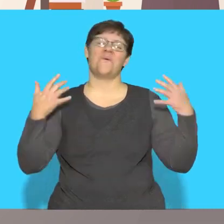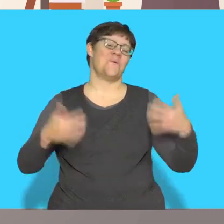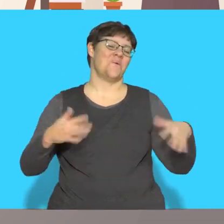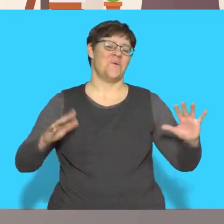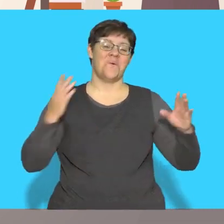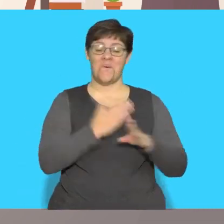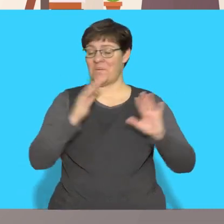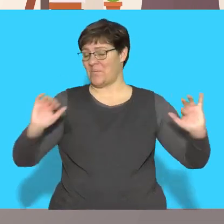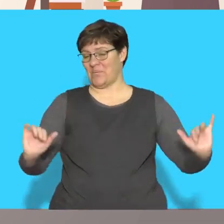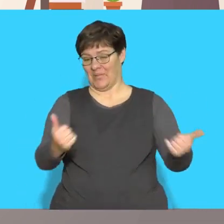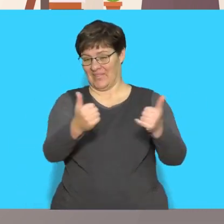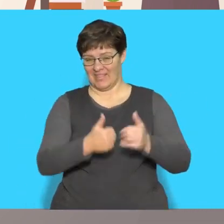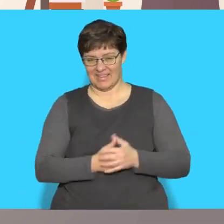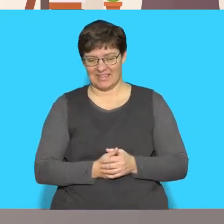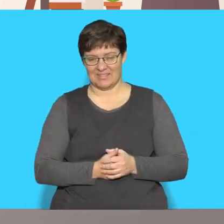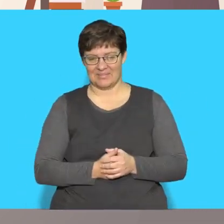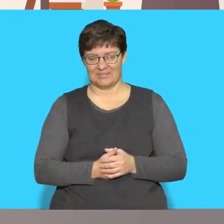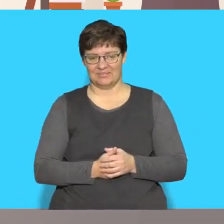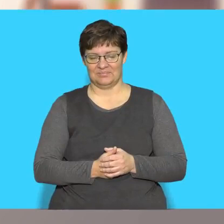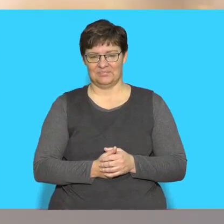Wonderful work, children.